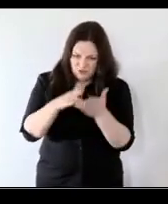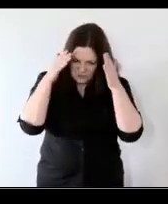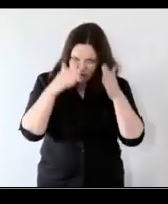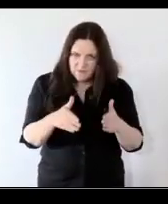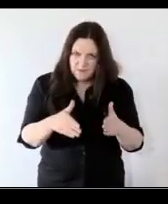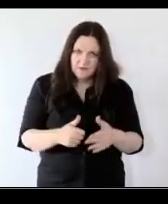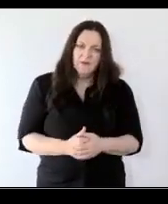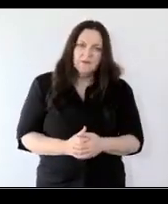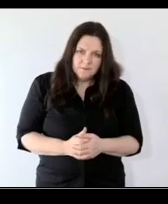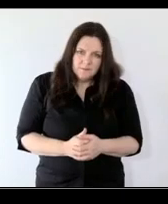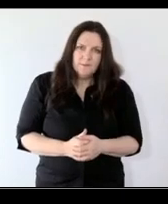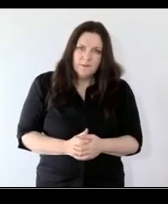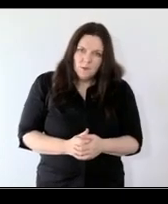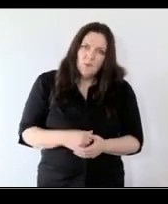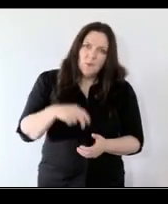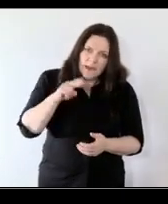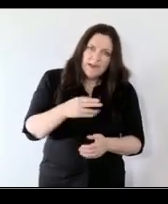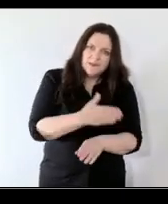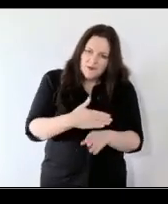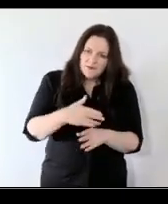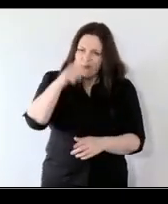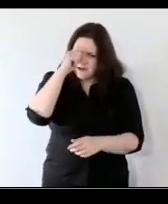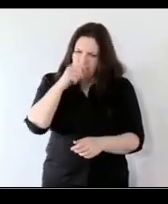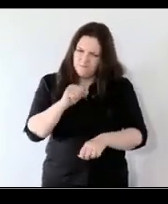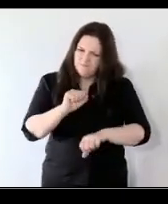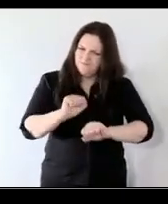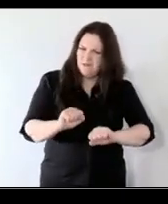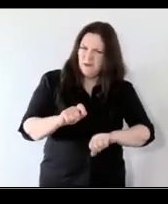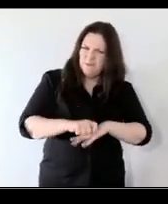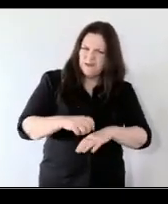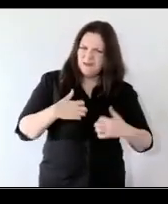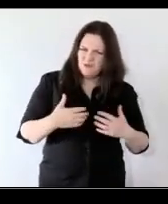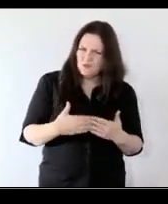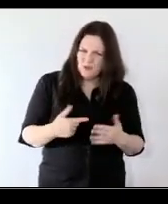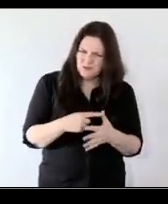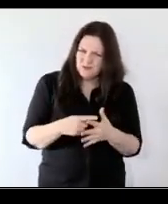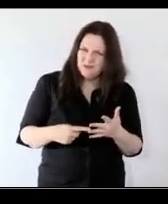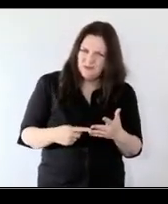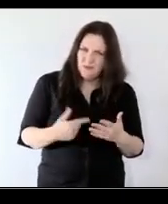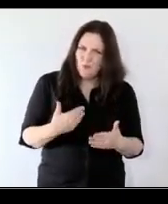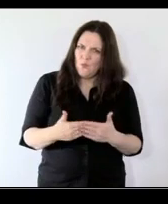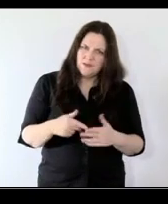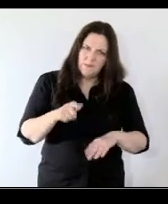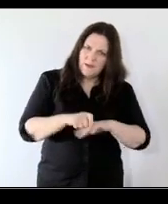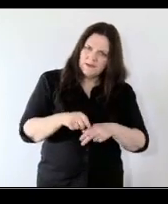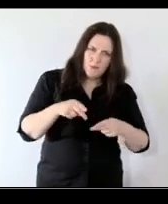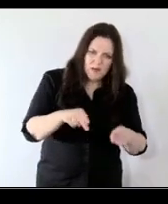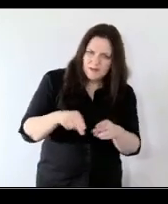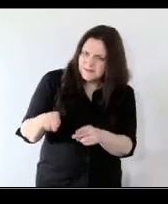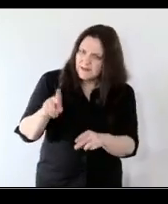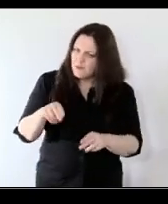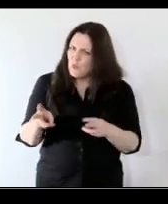then we can start to think about what is in their best interest what what what what are the best ways we could work